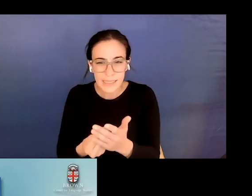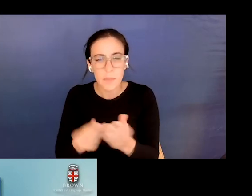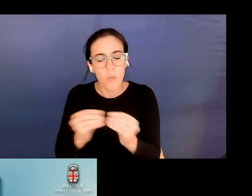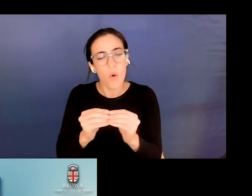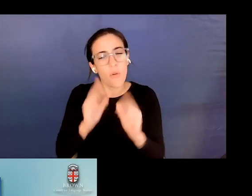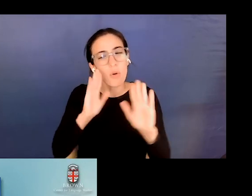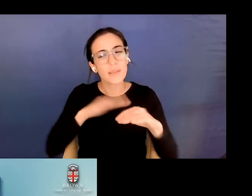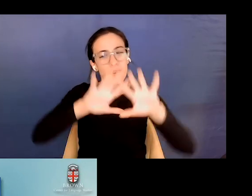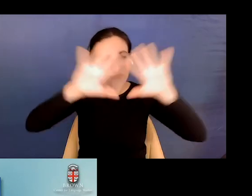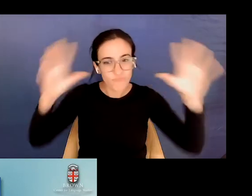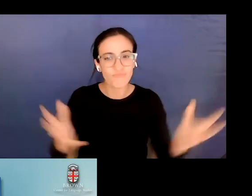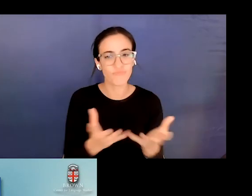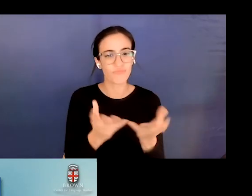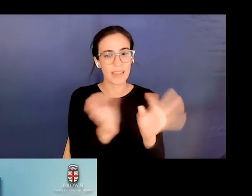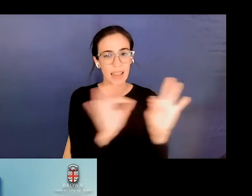Um,